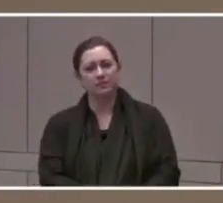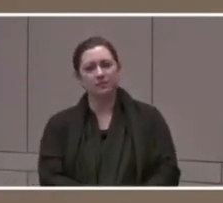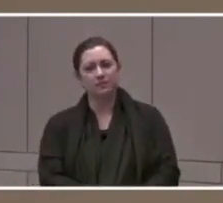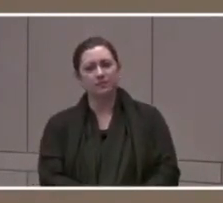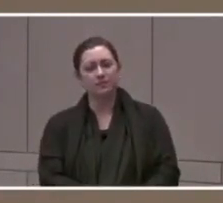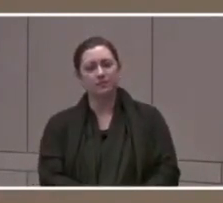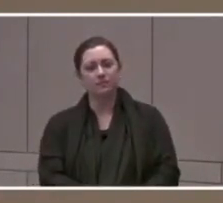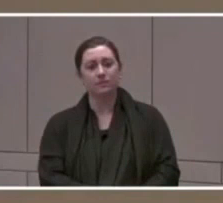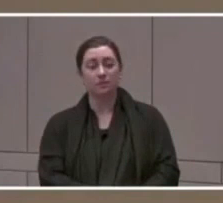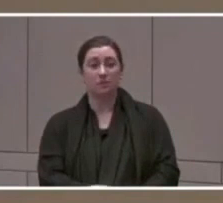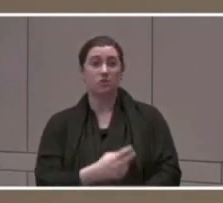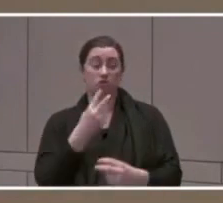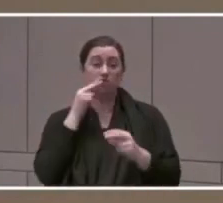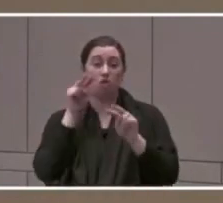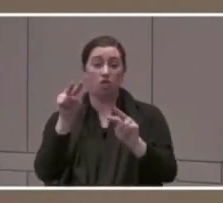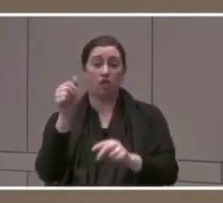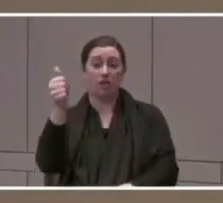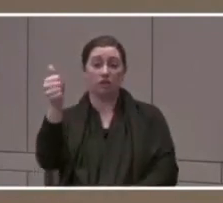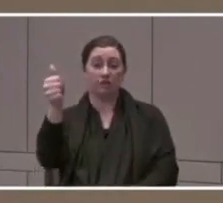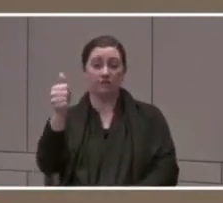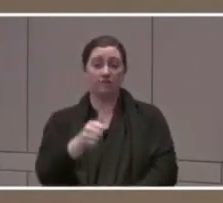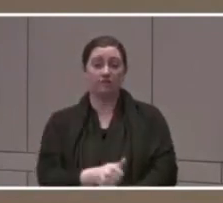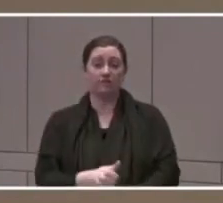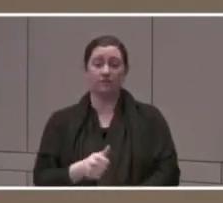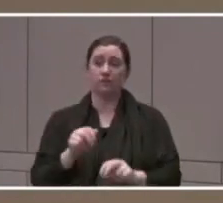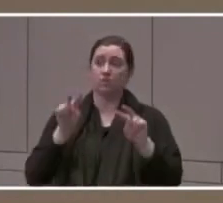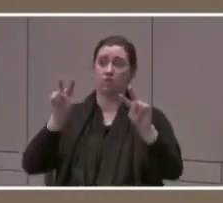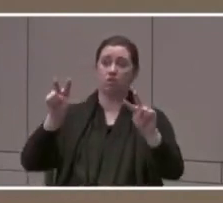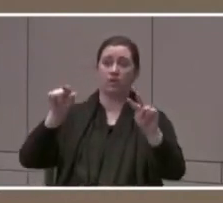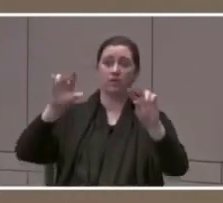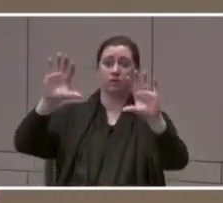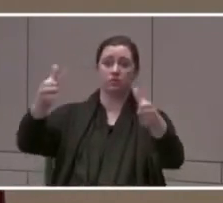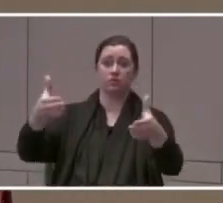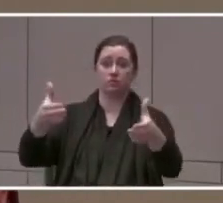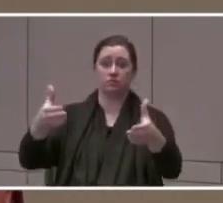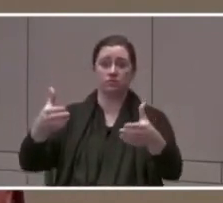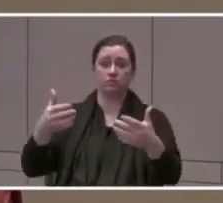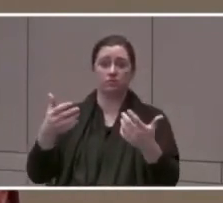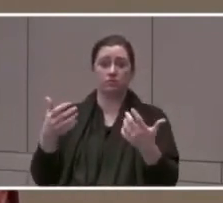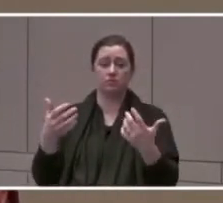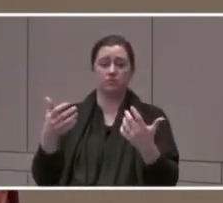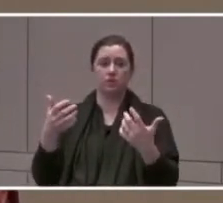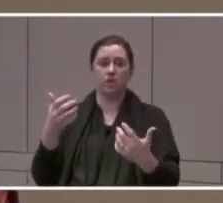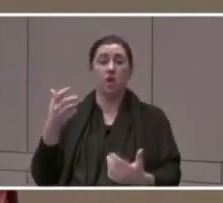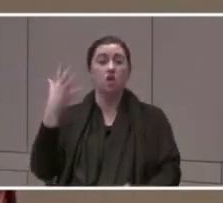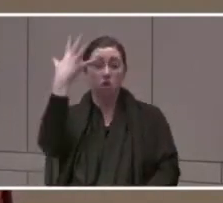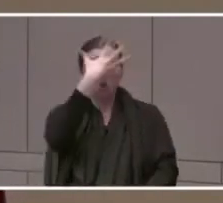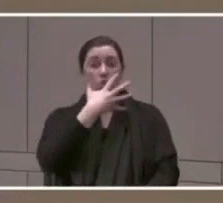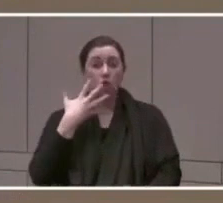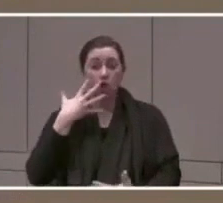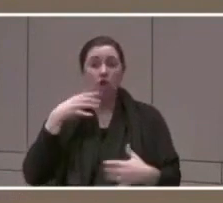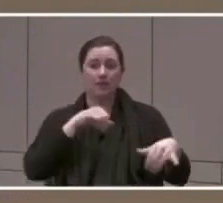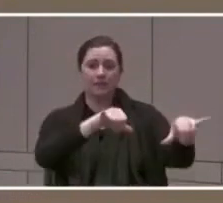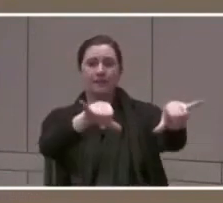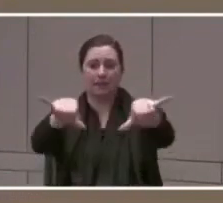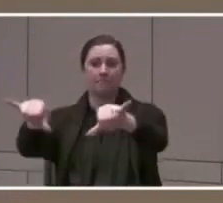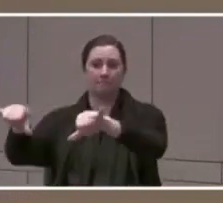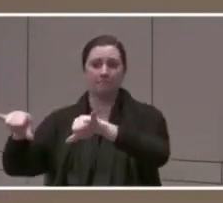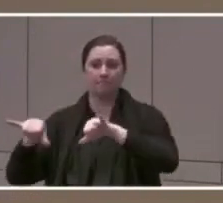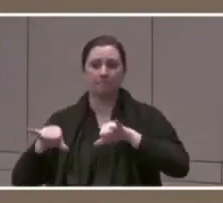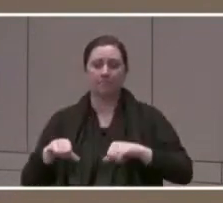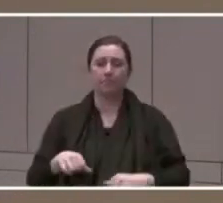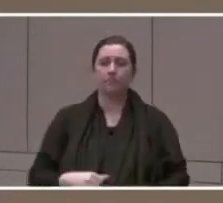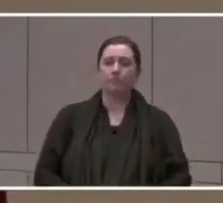Look at yourselves. Look at this group in here. This is an extremely homogenous group. This, our